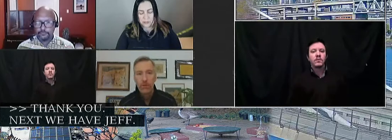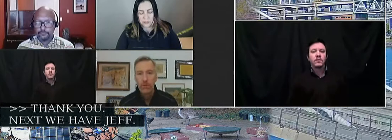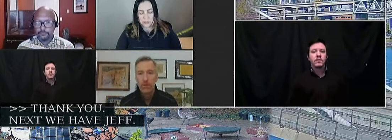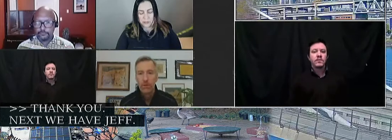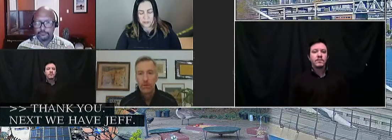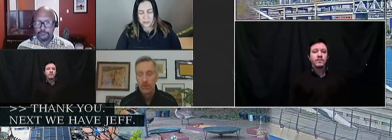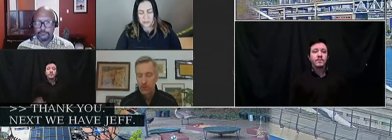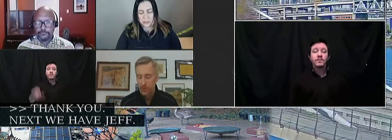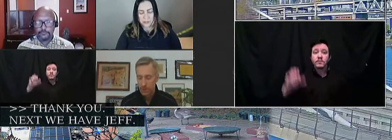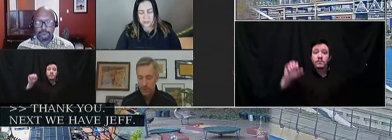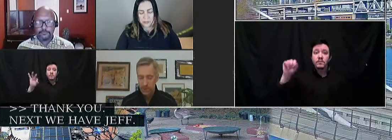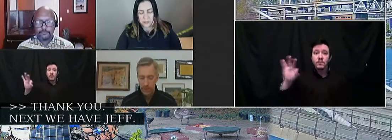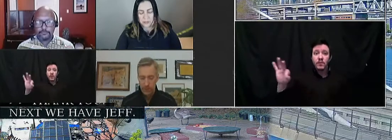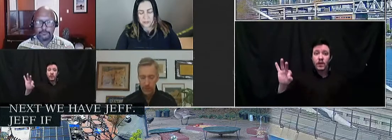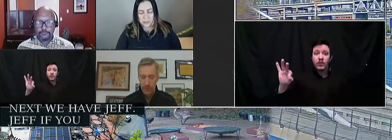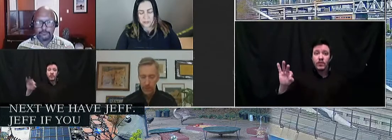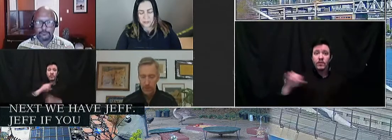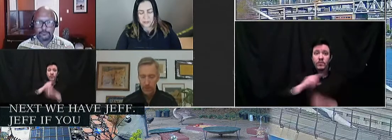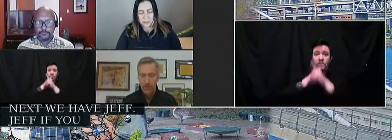Jeff, if you can unmute.